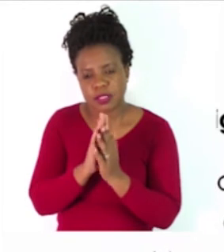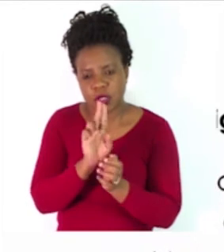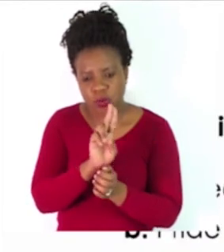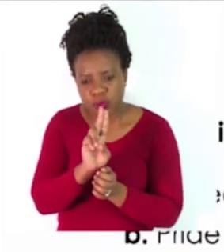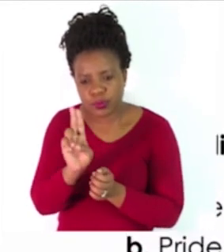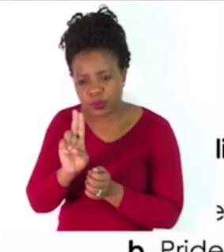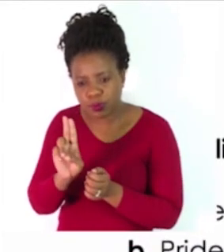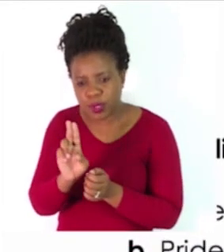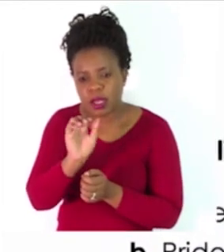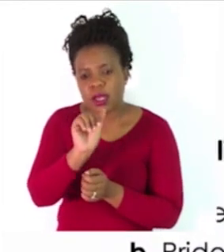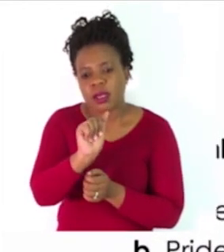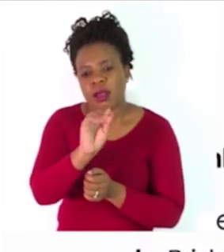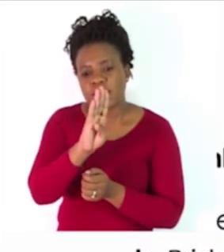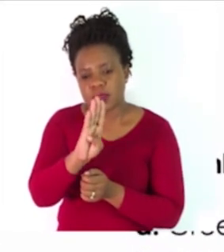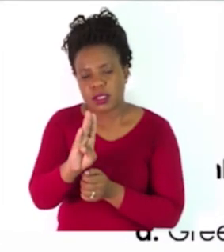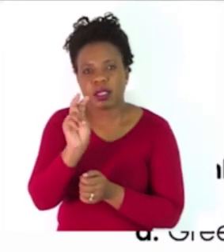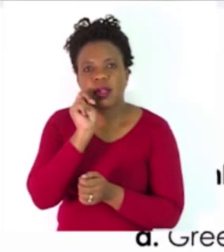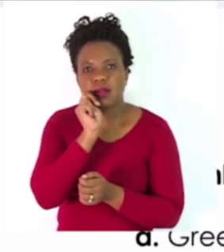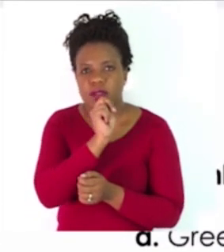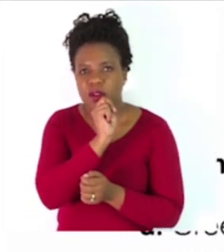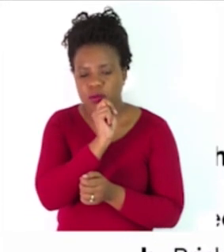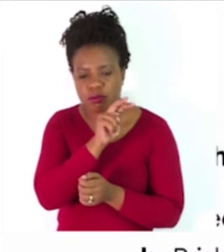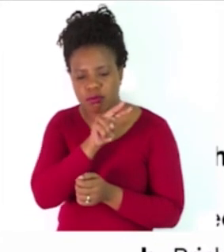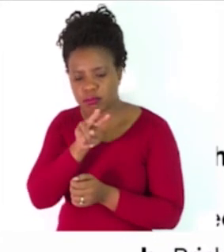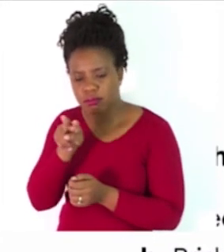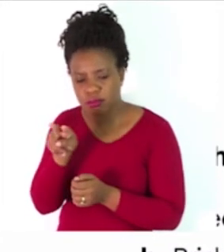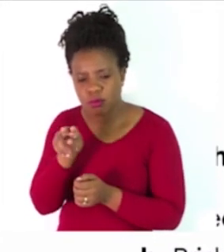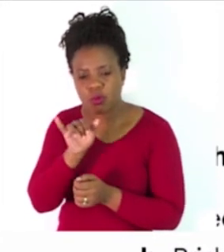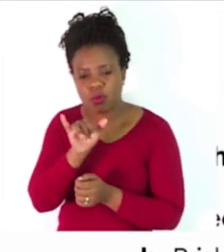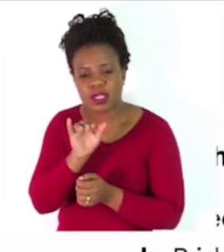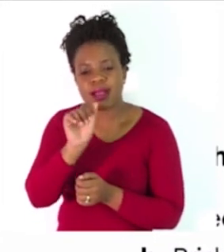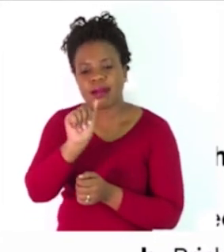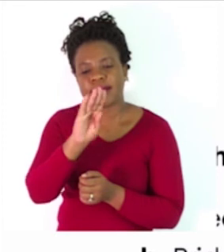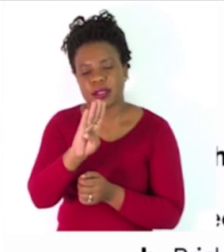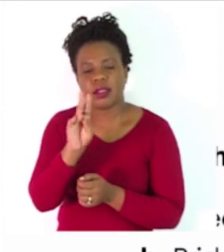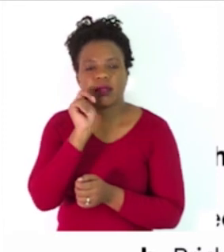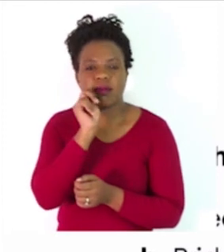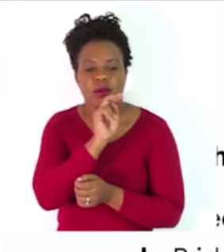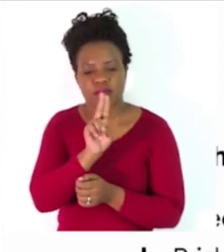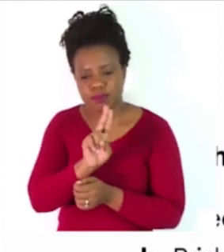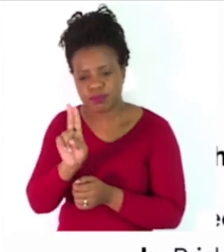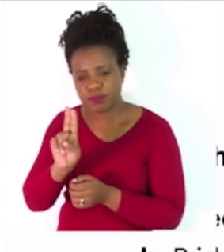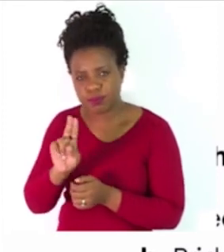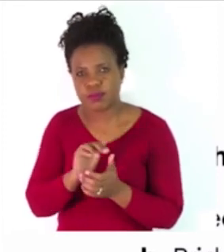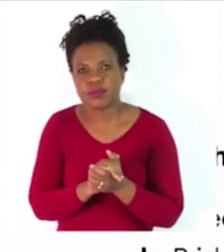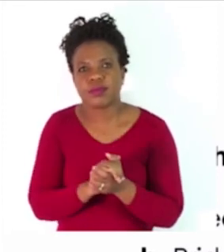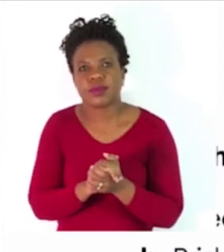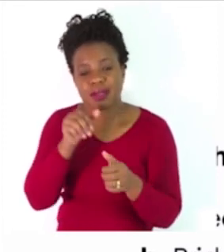Right. Remember what we explained on what abstract nouns are. Here, he says,